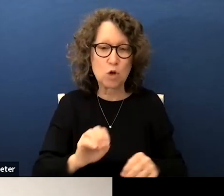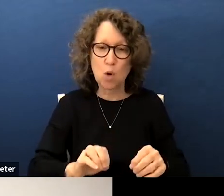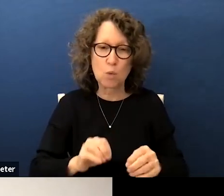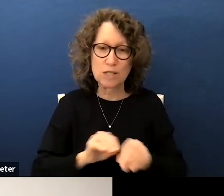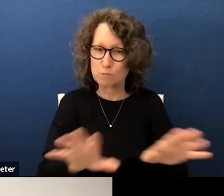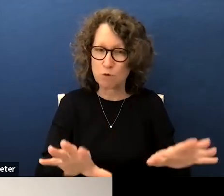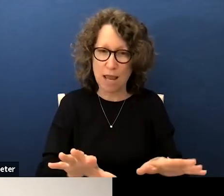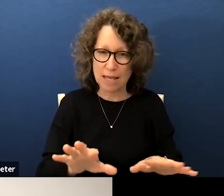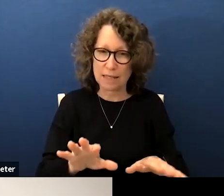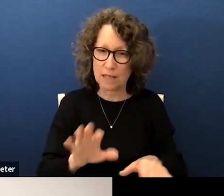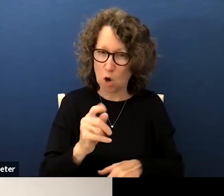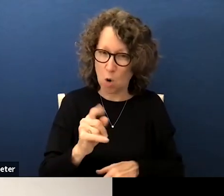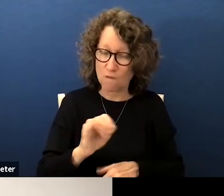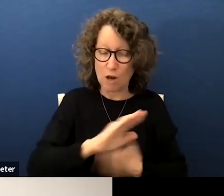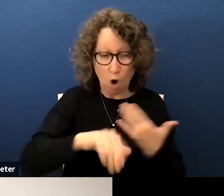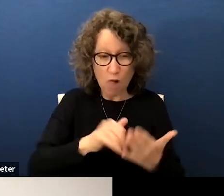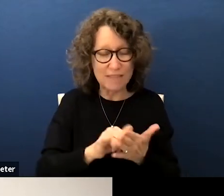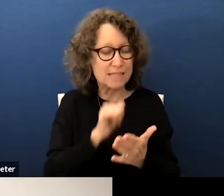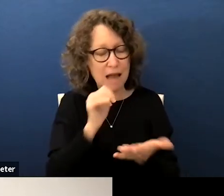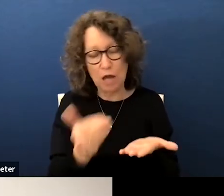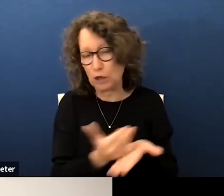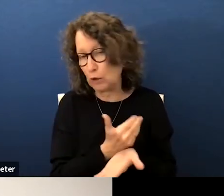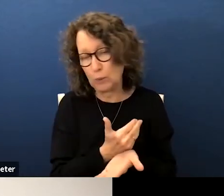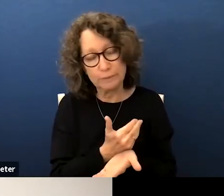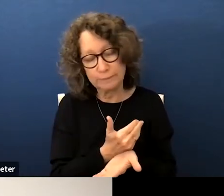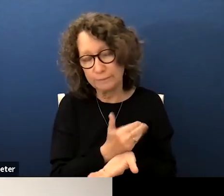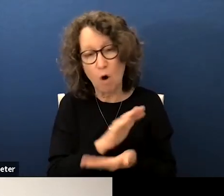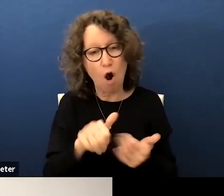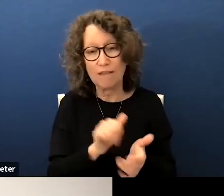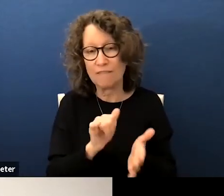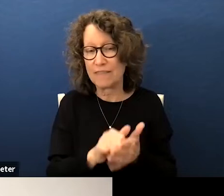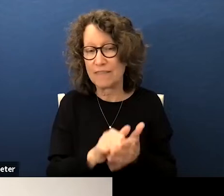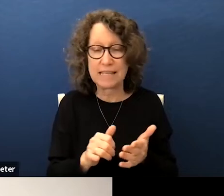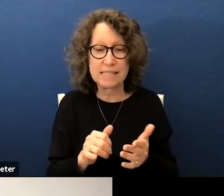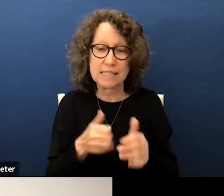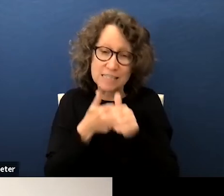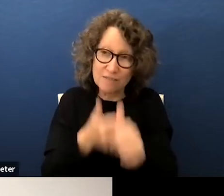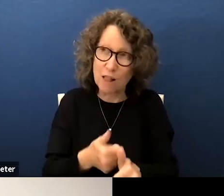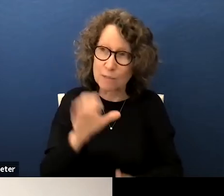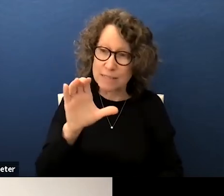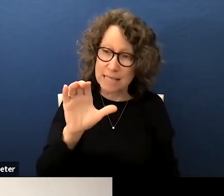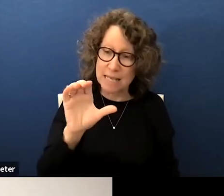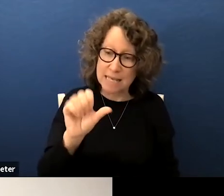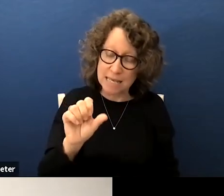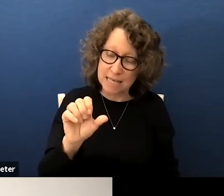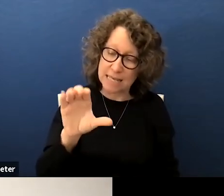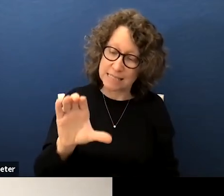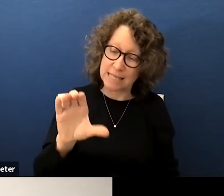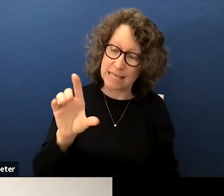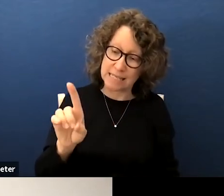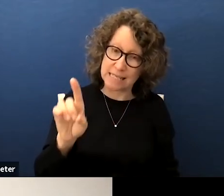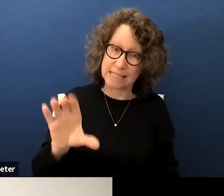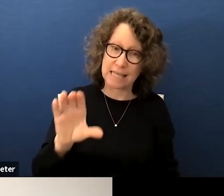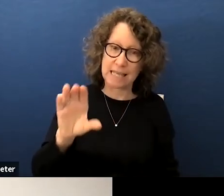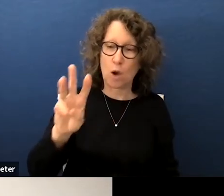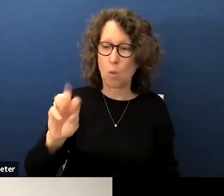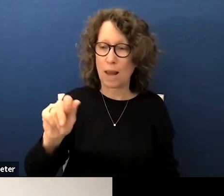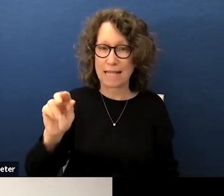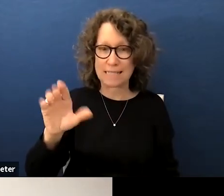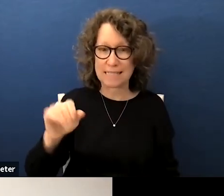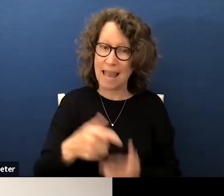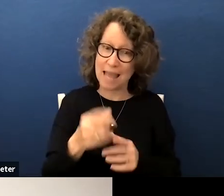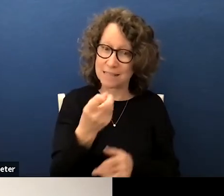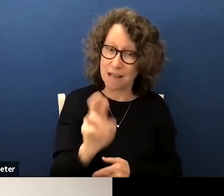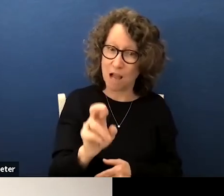all this is not new news and all this is per the cdc director walensky and dr fauci i